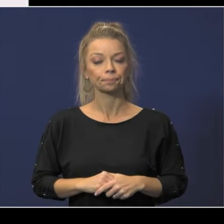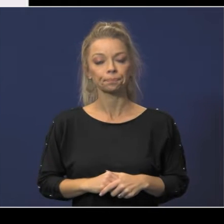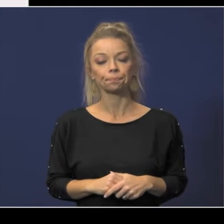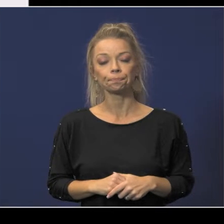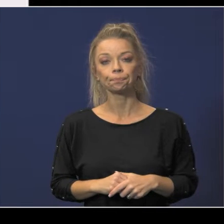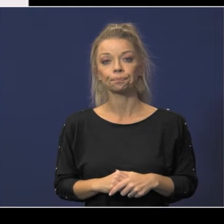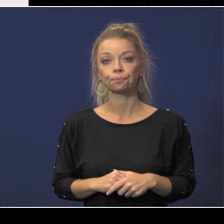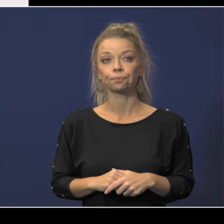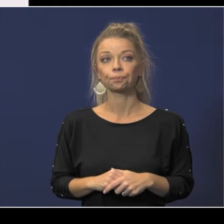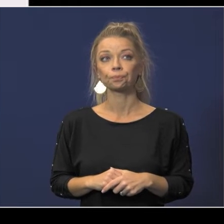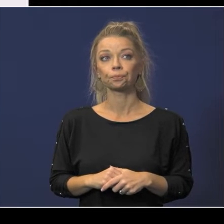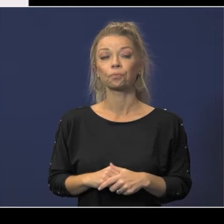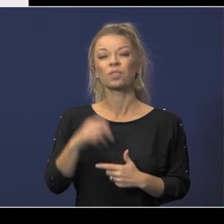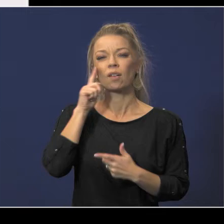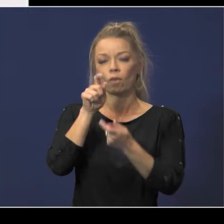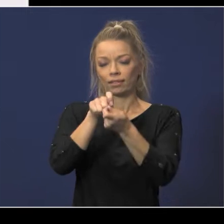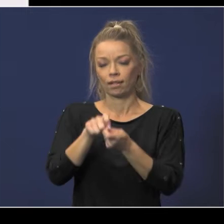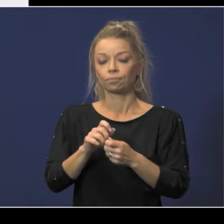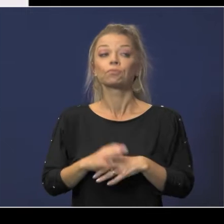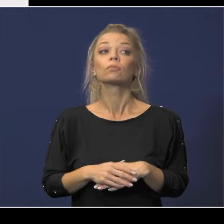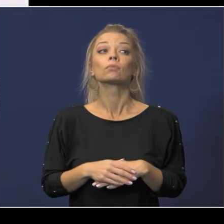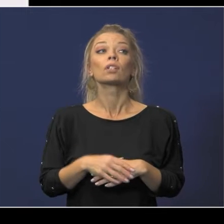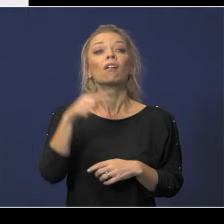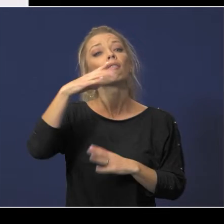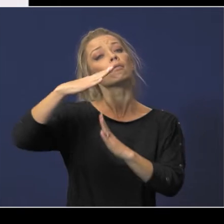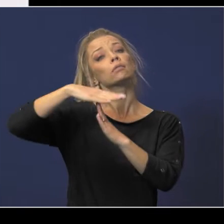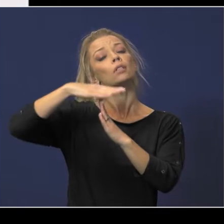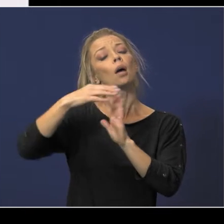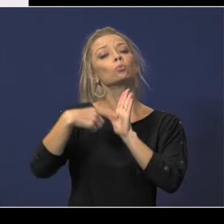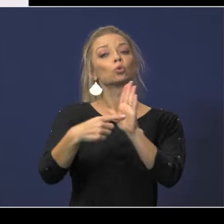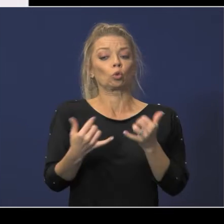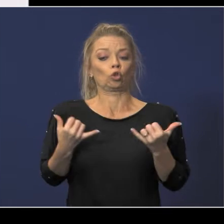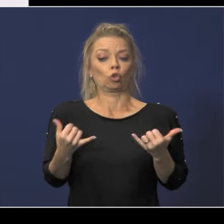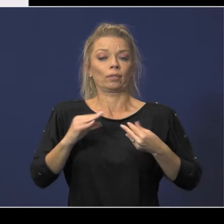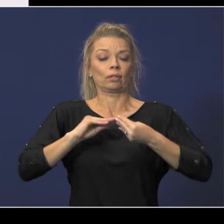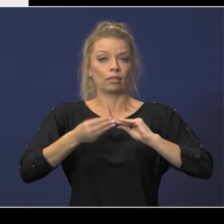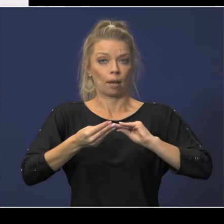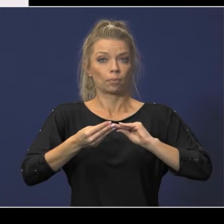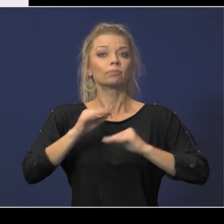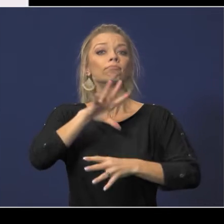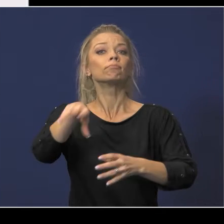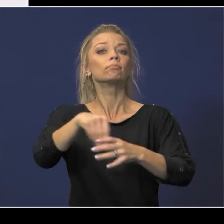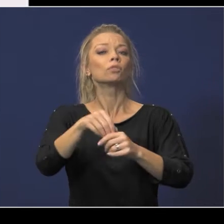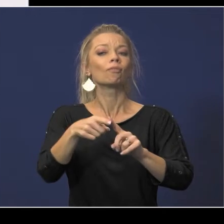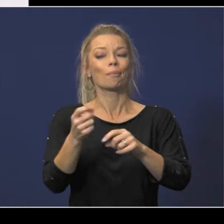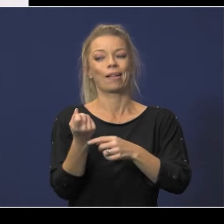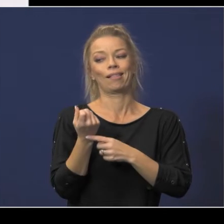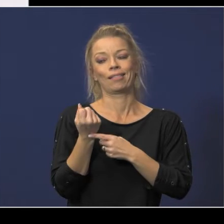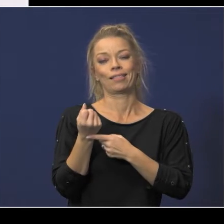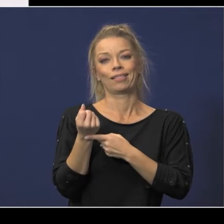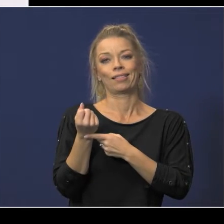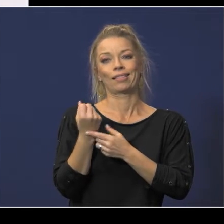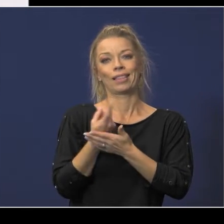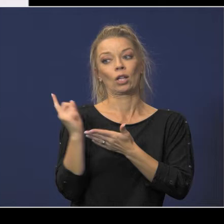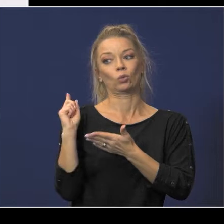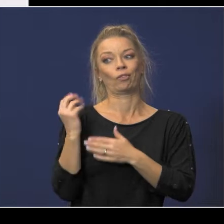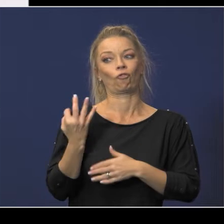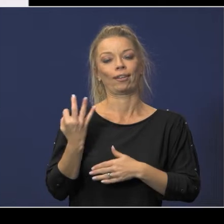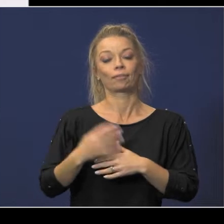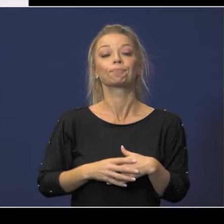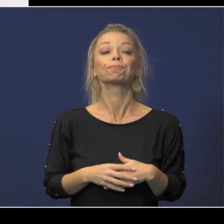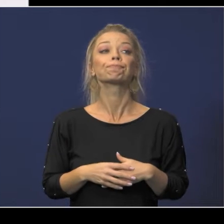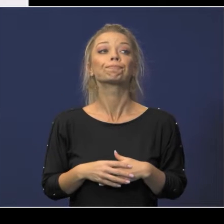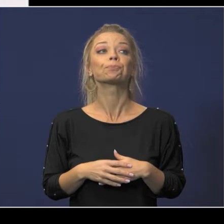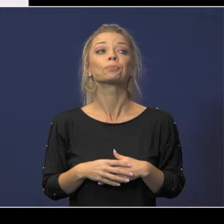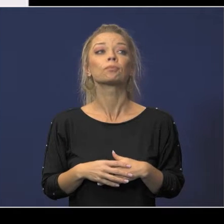okay now for the details the top of the slide shows current numbers which include enrollment data from last friday our snapshot day as you